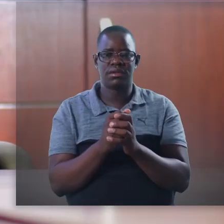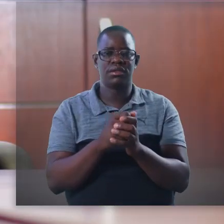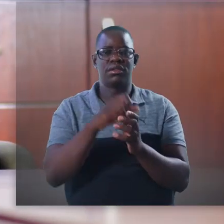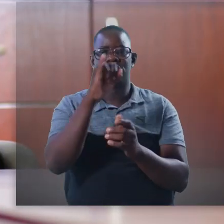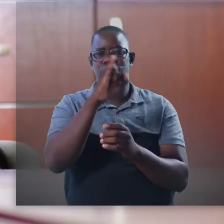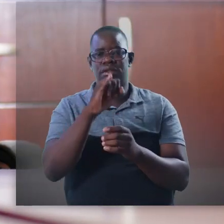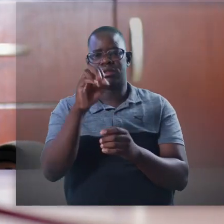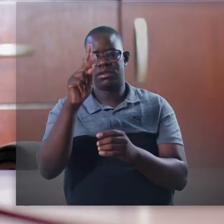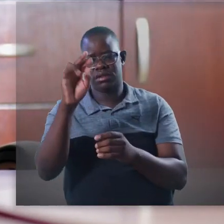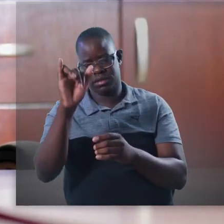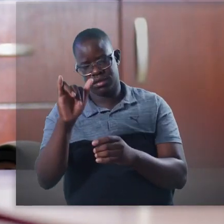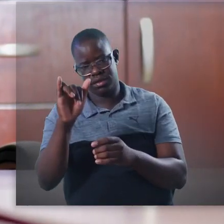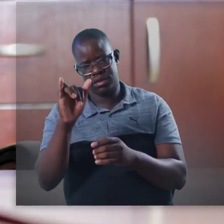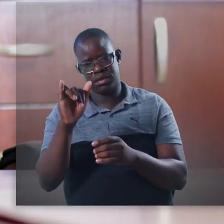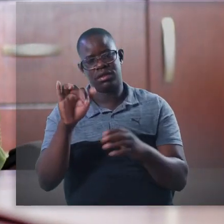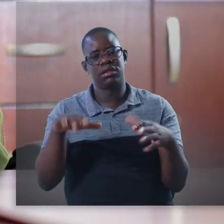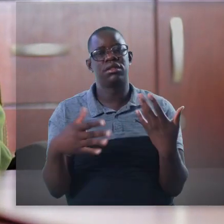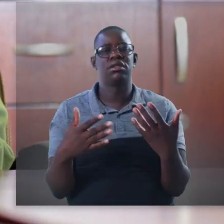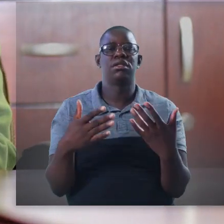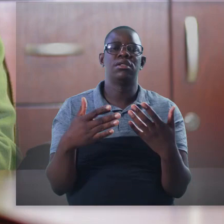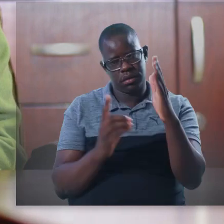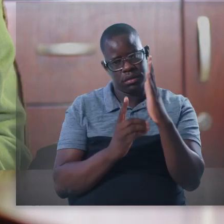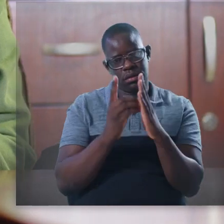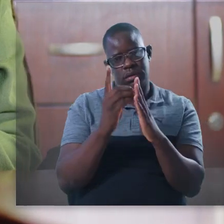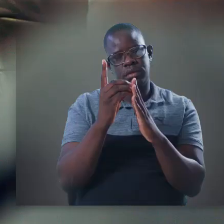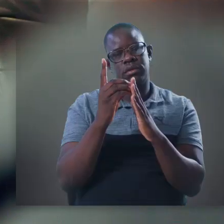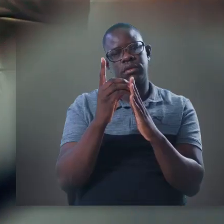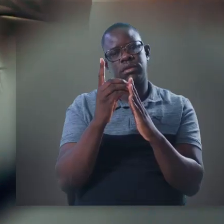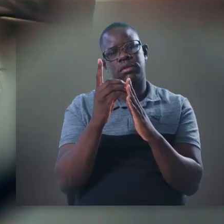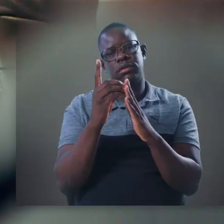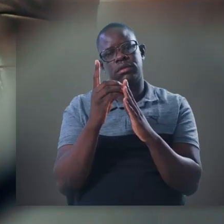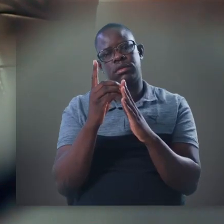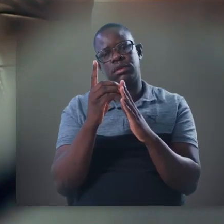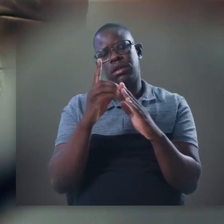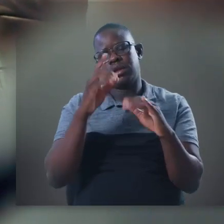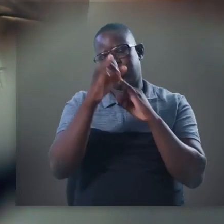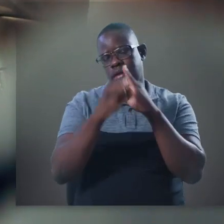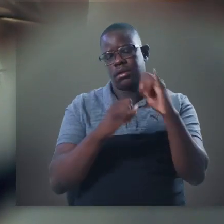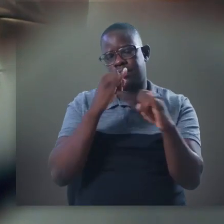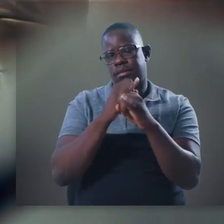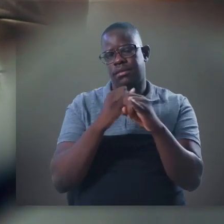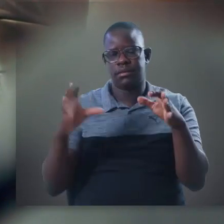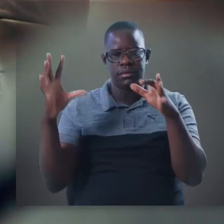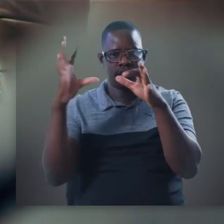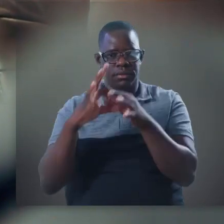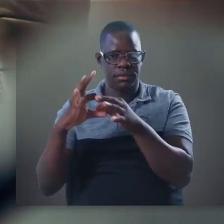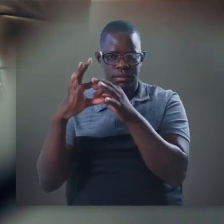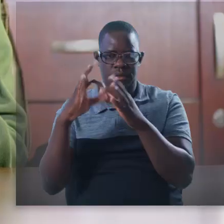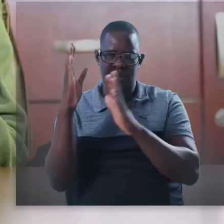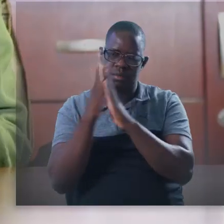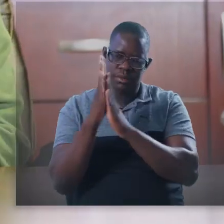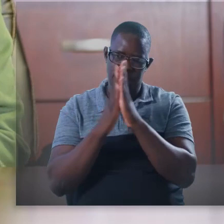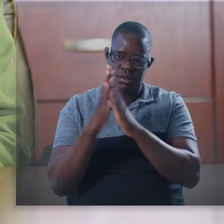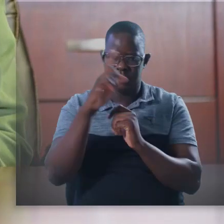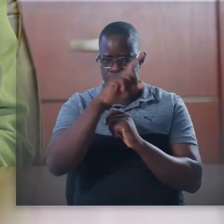and maintained in our country. All right. Thank you. Ziggy, now, how do you think we're doing in terms of development with